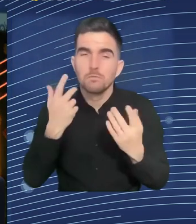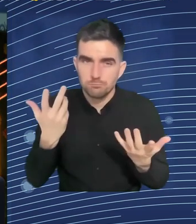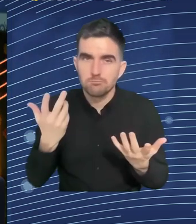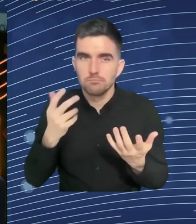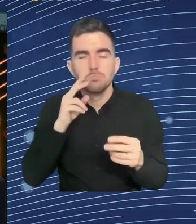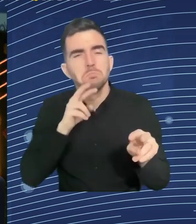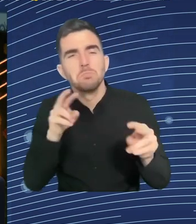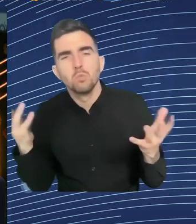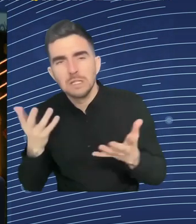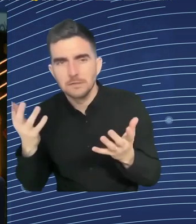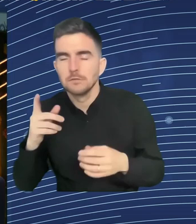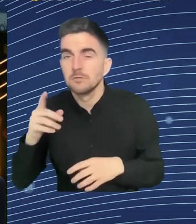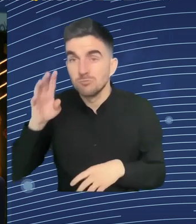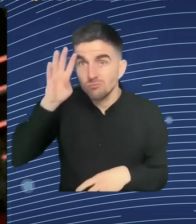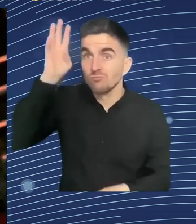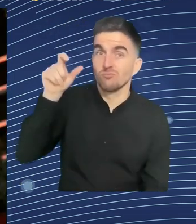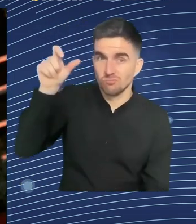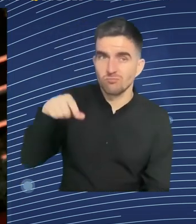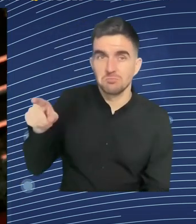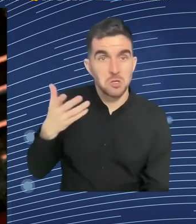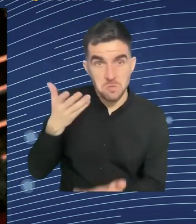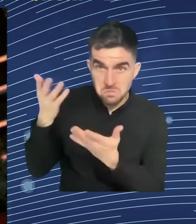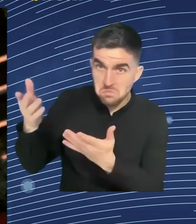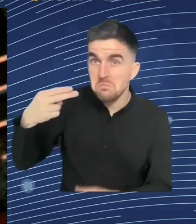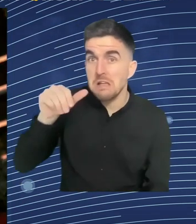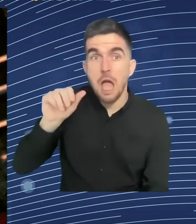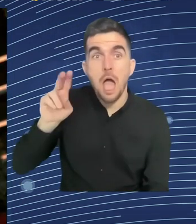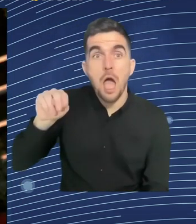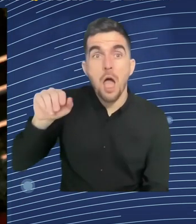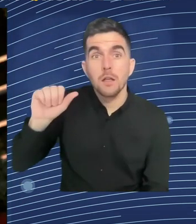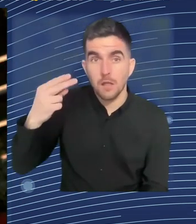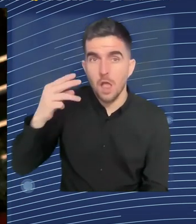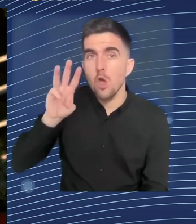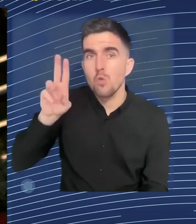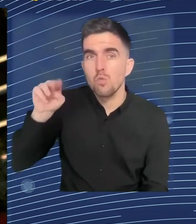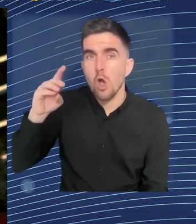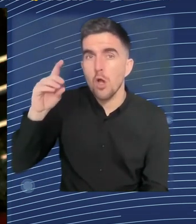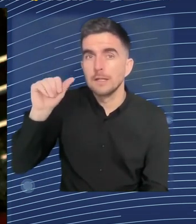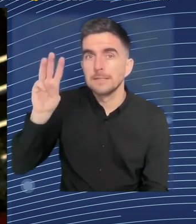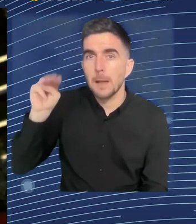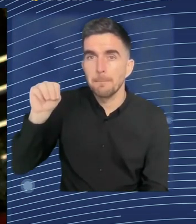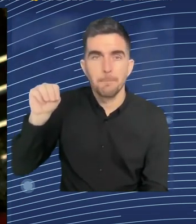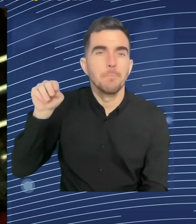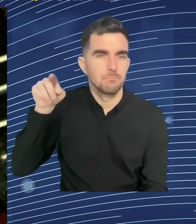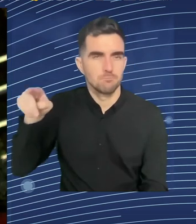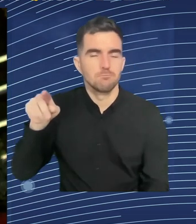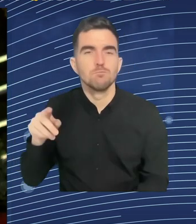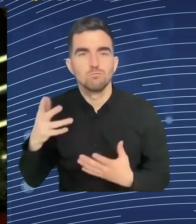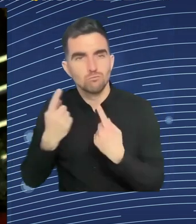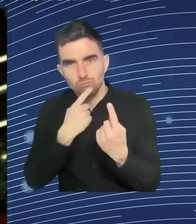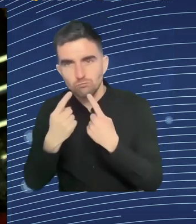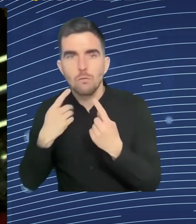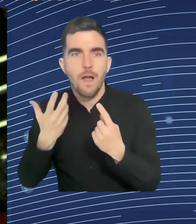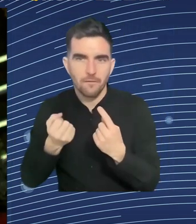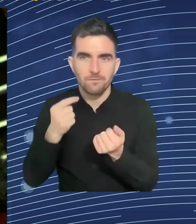It can be the F word. But also in terms of having access to resources, for example, I'm going to talk about entrepreneurs here.